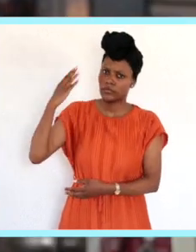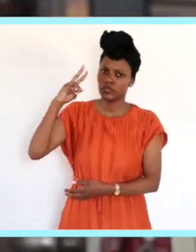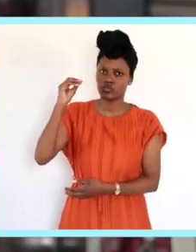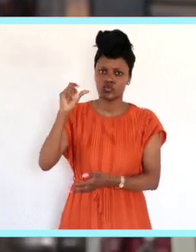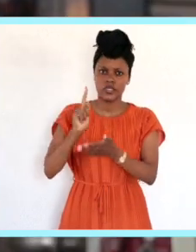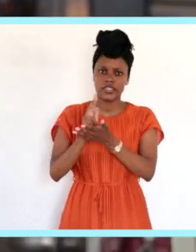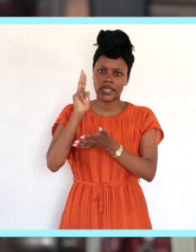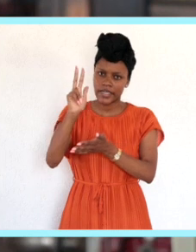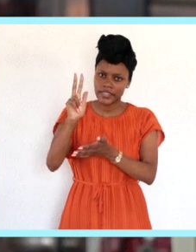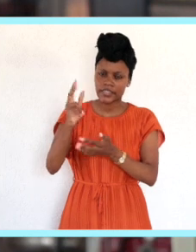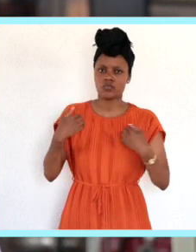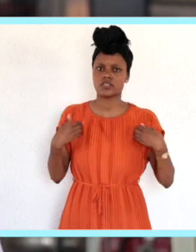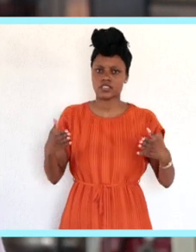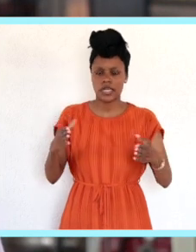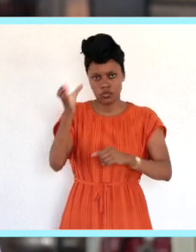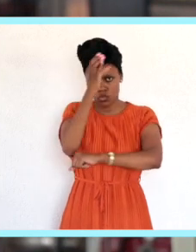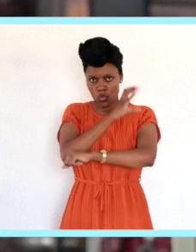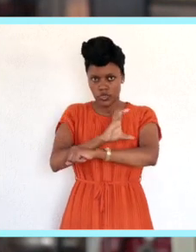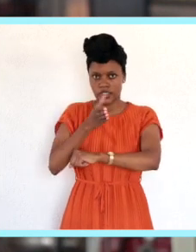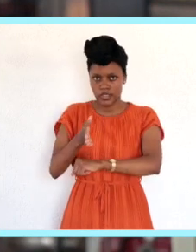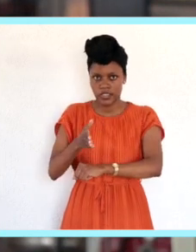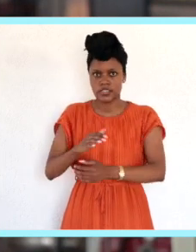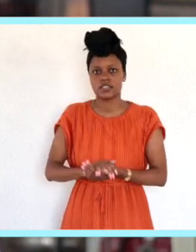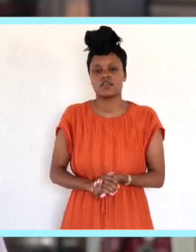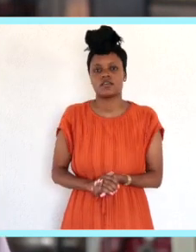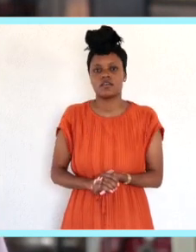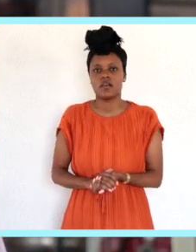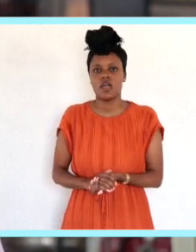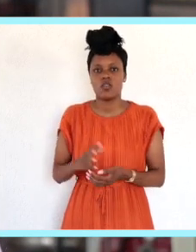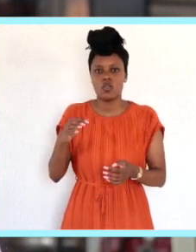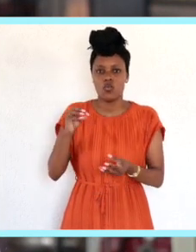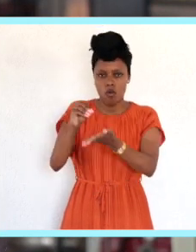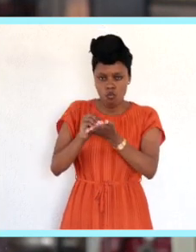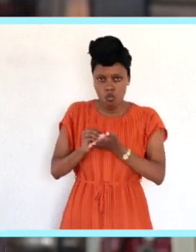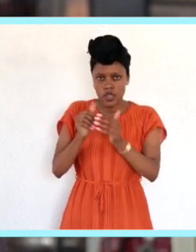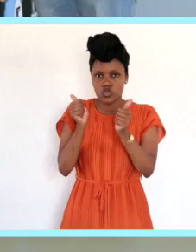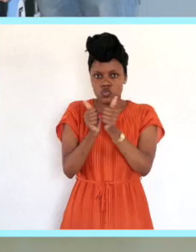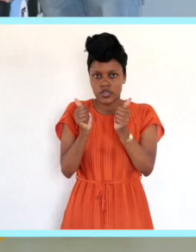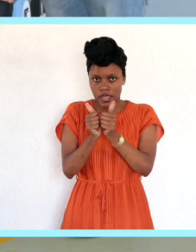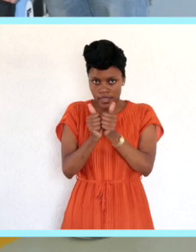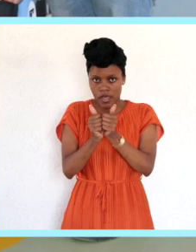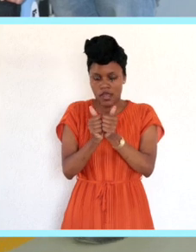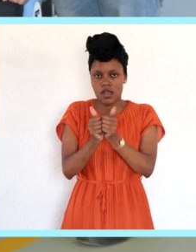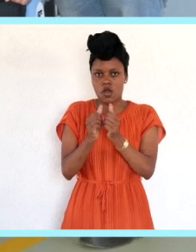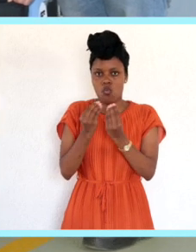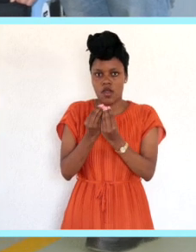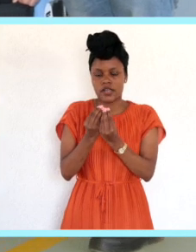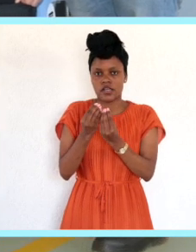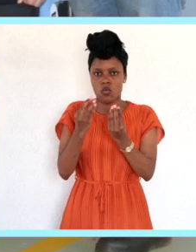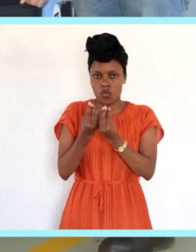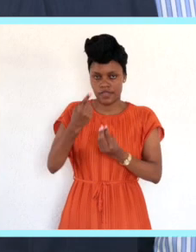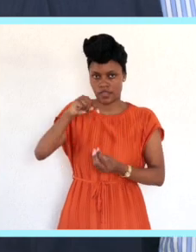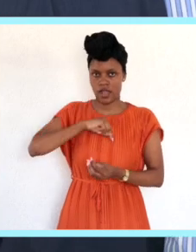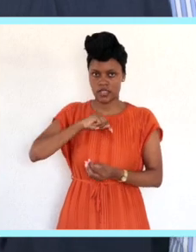Since 2018, we've been present at the CDBank TVET College and we've brought together our partner Komatsu.